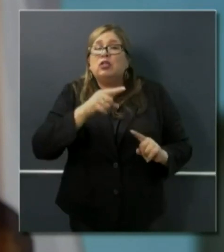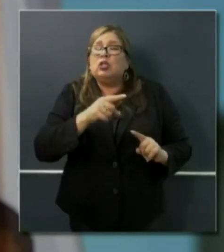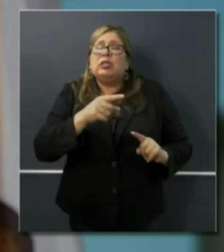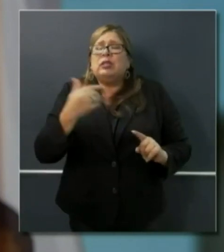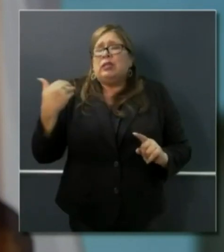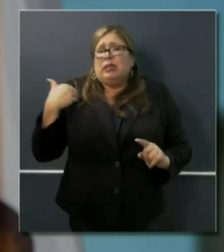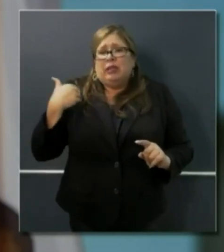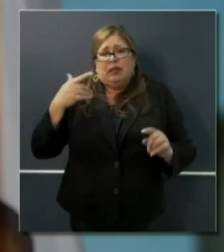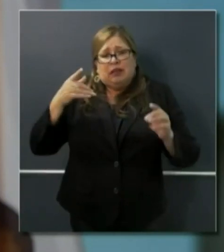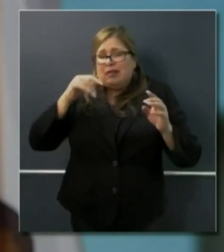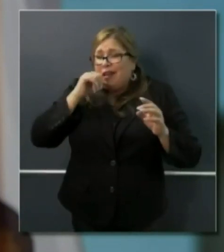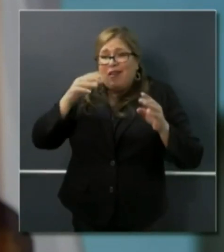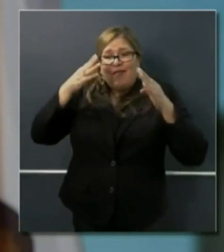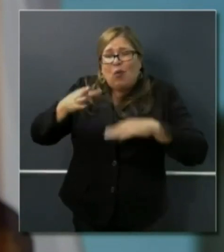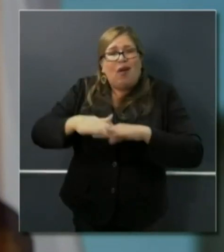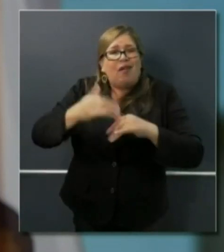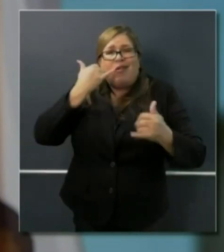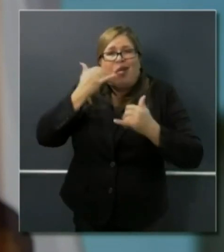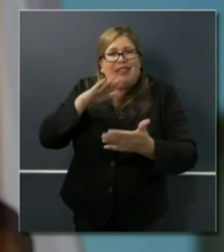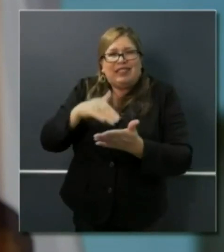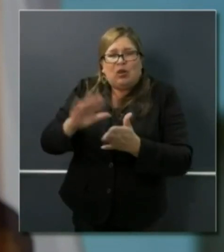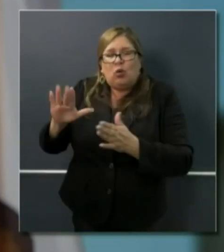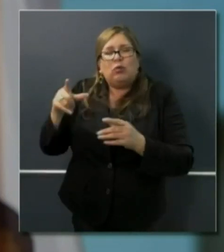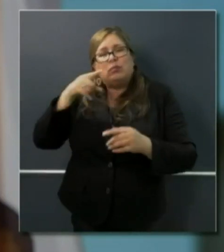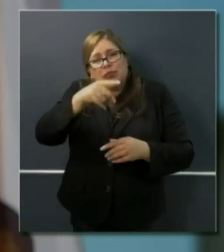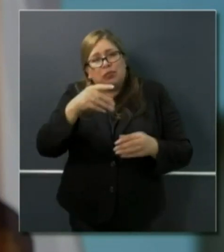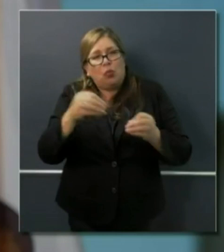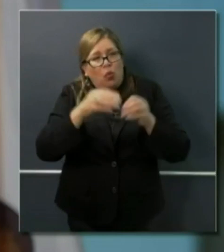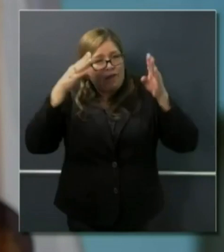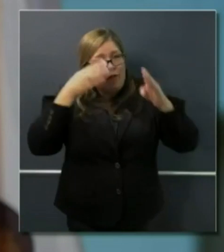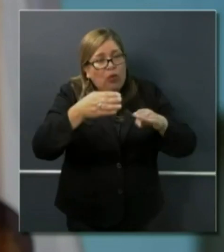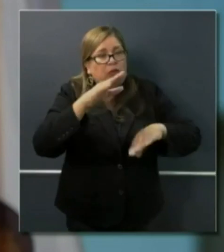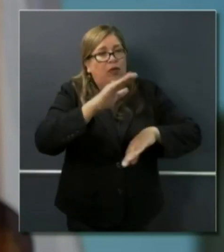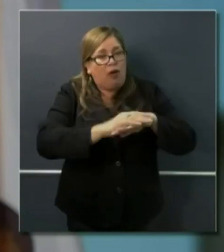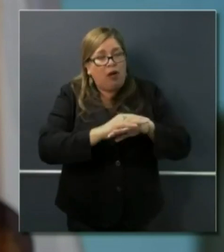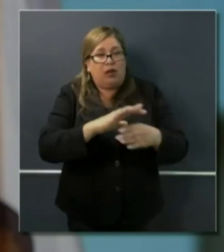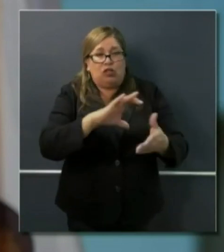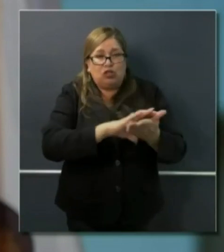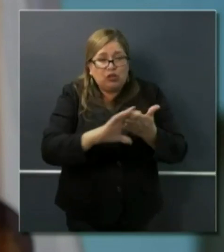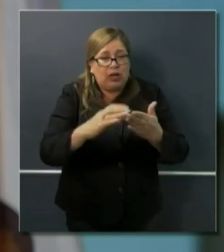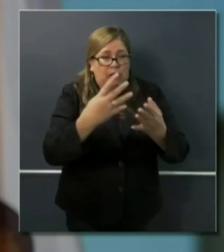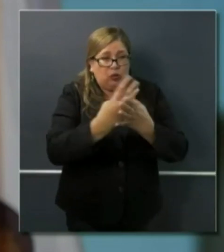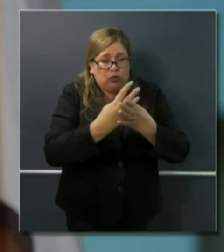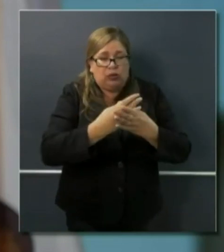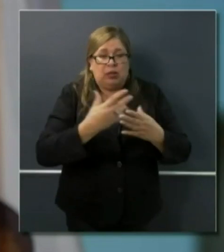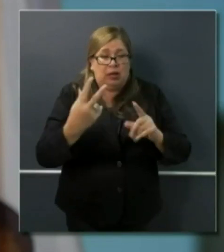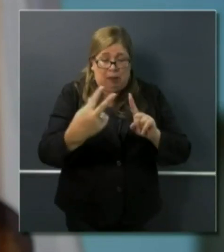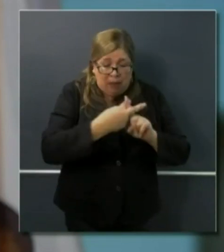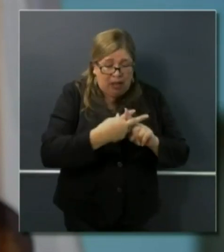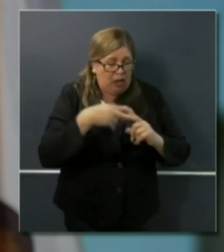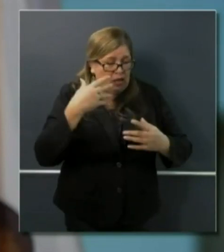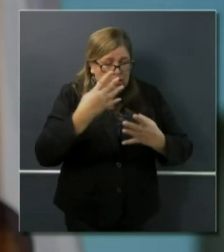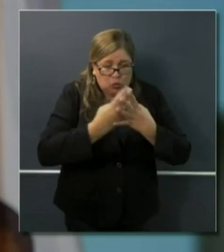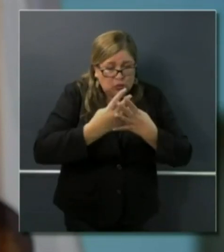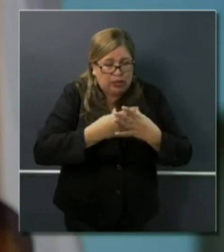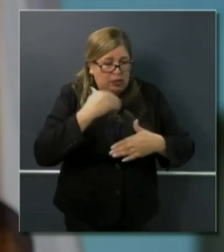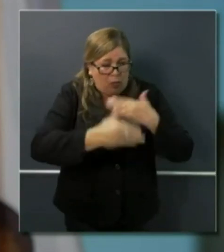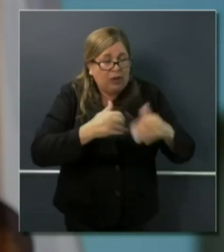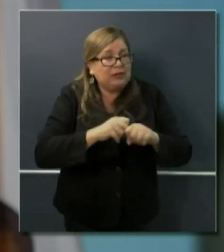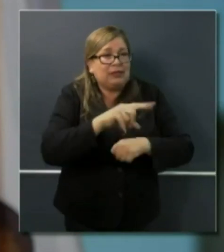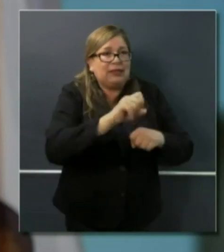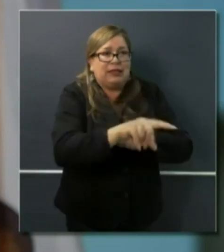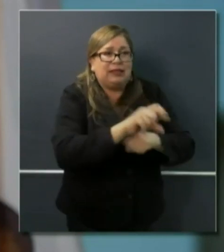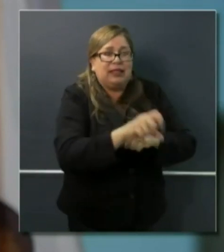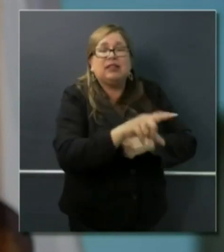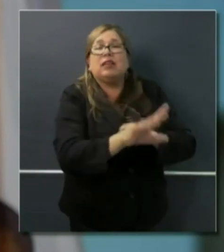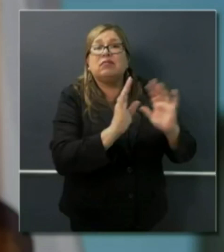center as much as processing the claims, because we really wanted to prioritize getting checks out as quickly as possible. And now we are at a